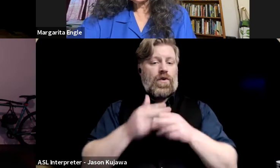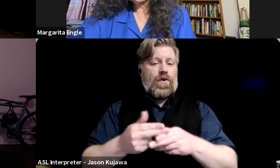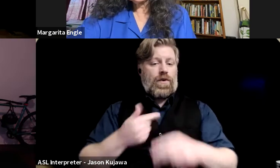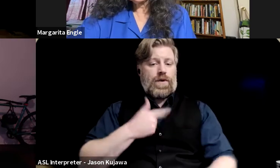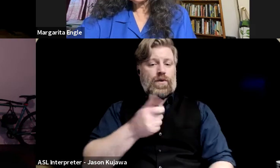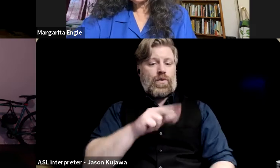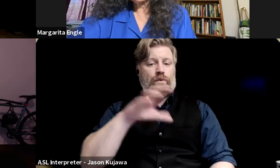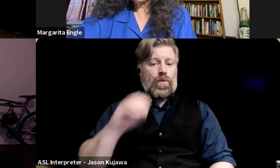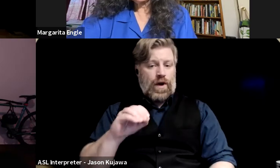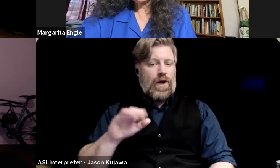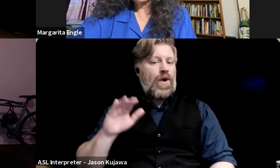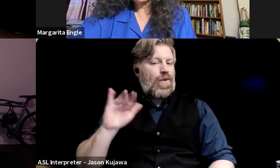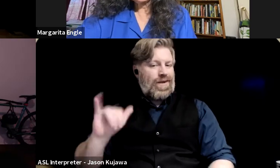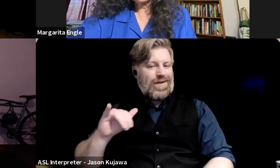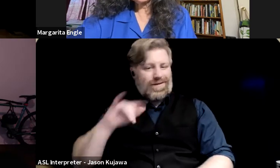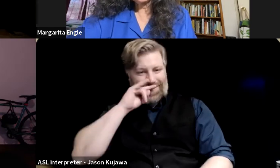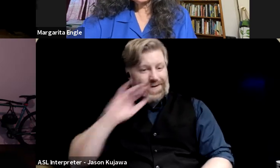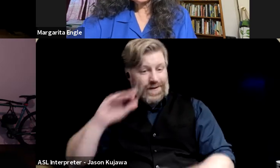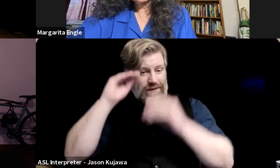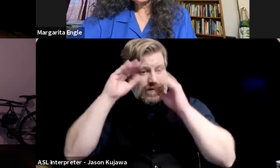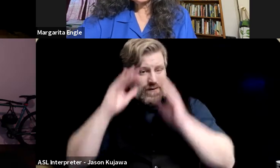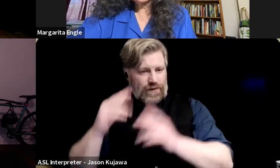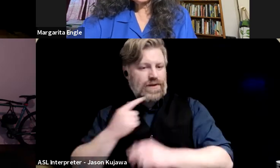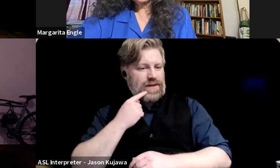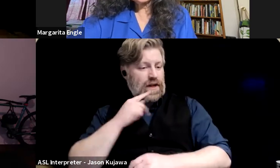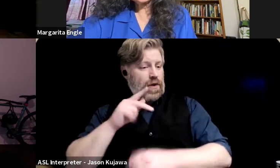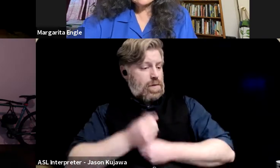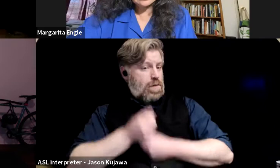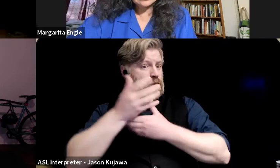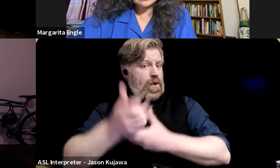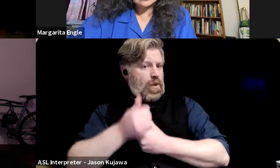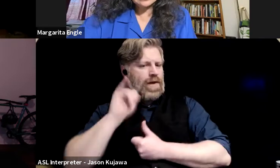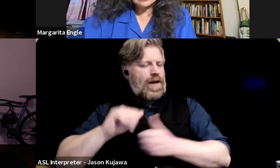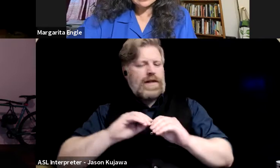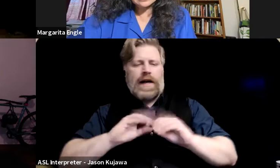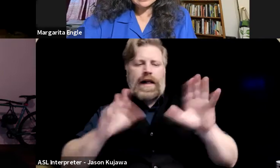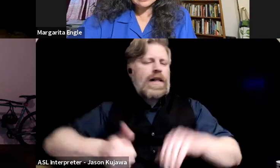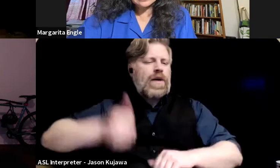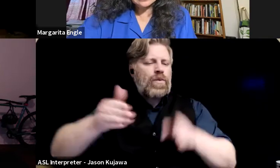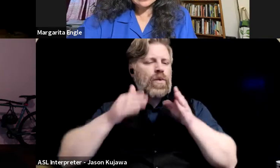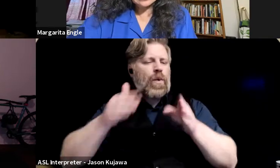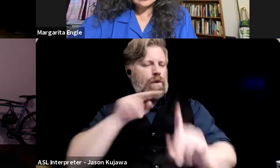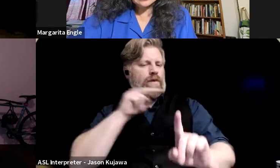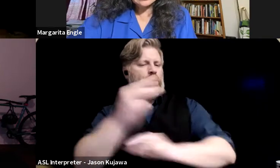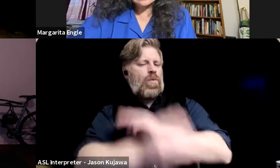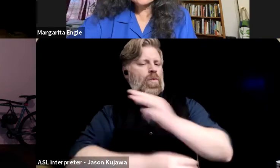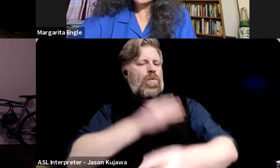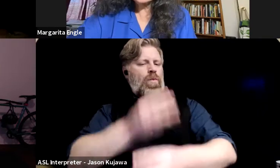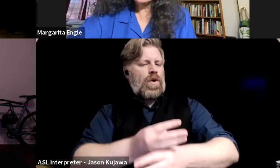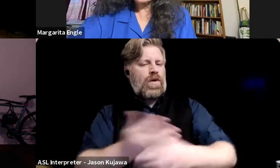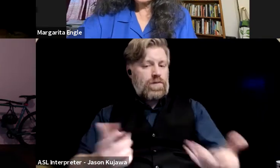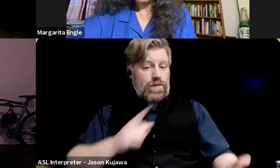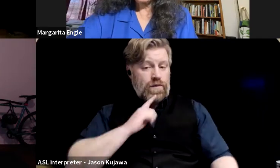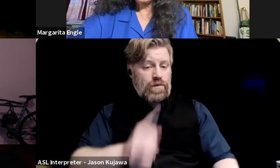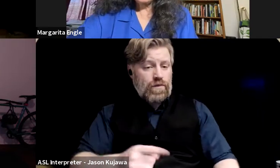lens for viewing the world, and I, you know, I really, really think that's true, and people are afraid of, of poetry, like, the, the